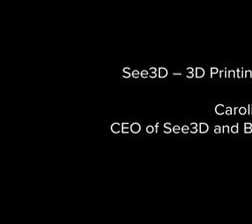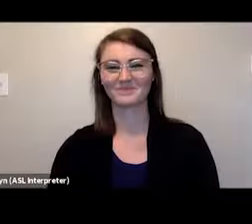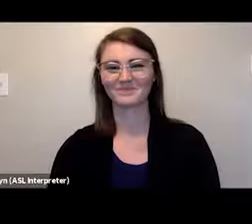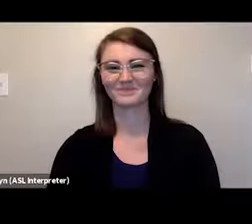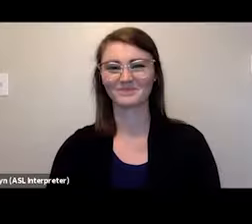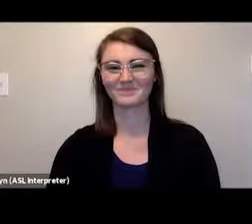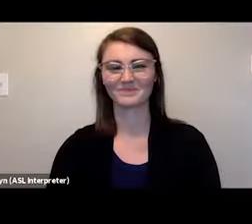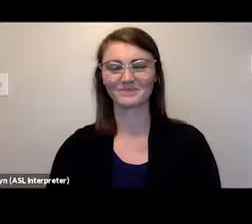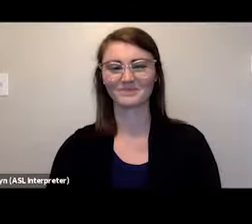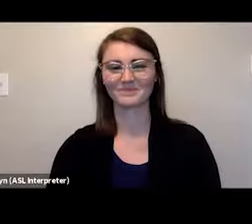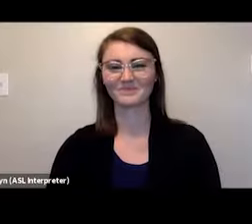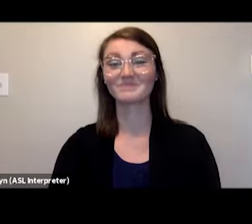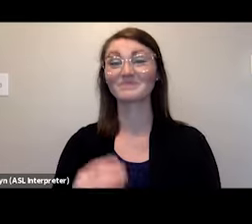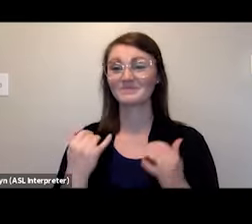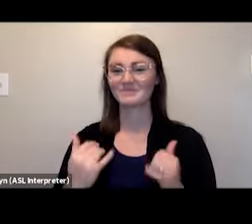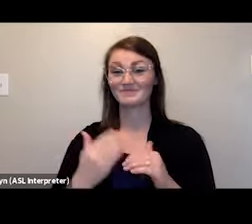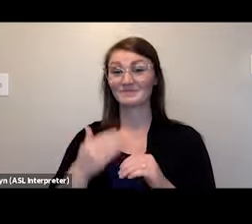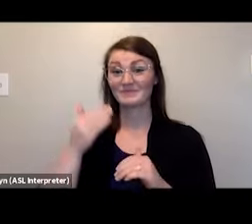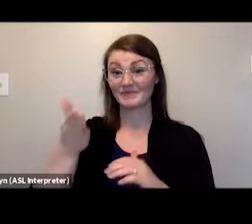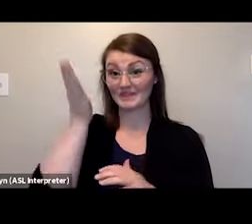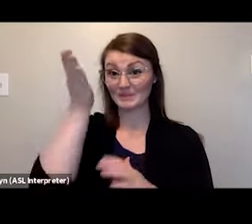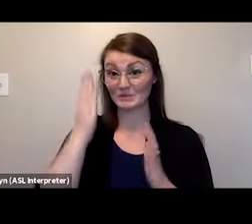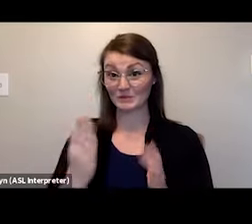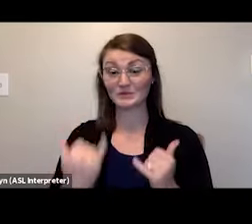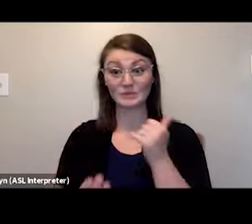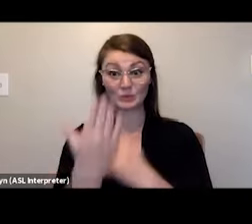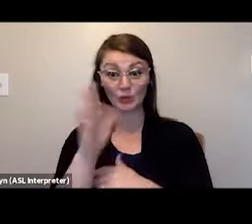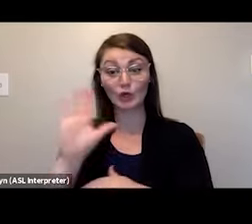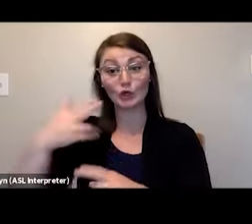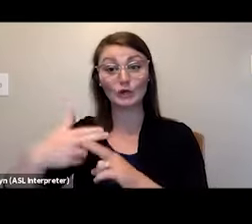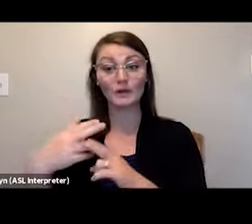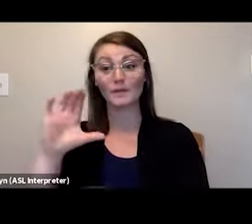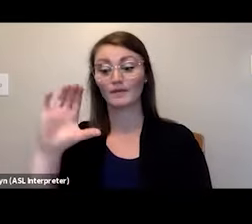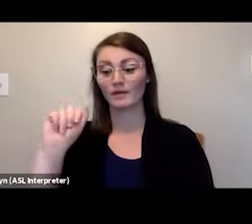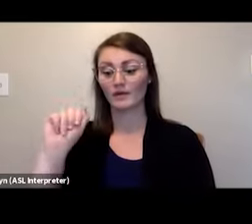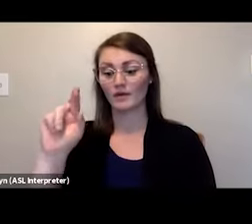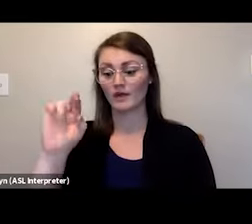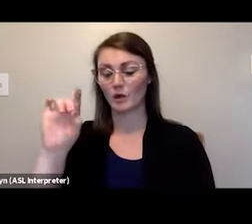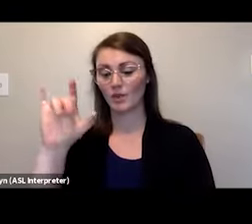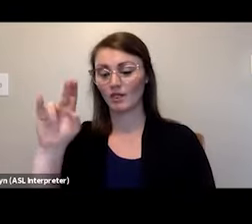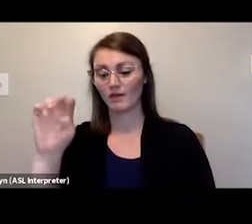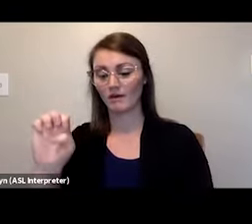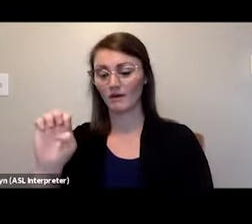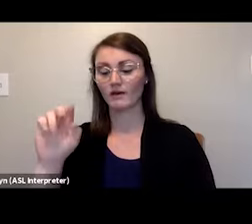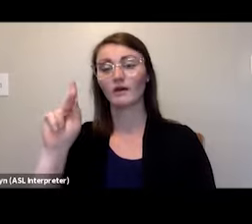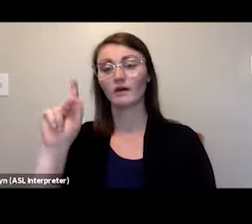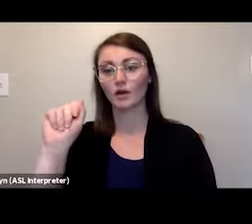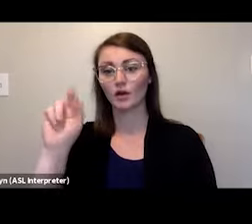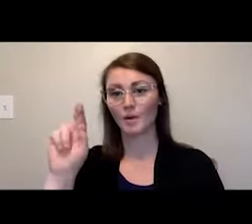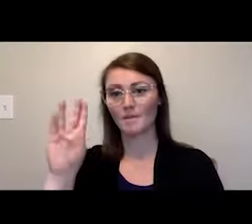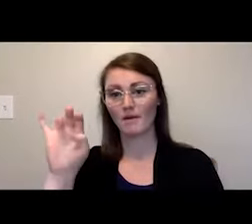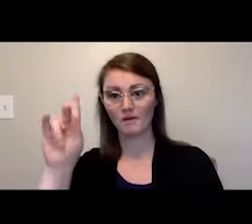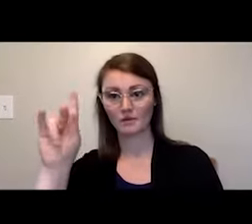our next speaker for this morning uh her name is caroline karbowski uh she is a biology and